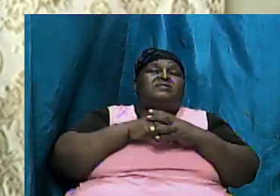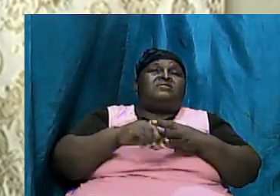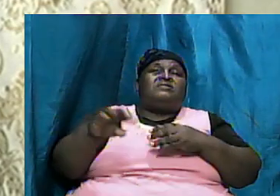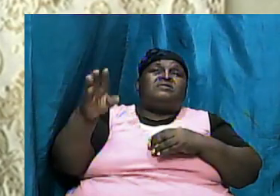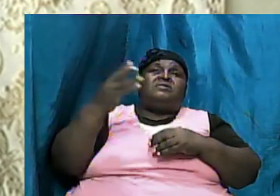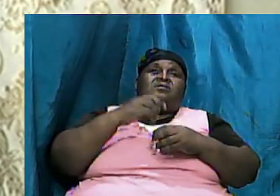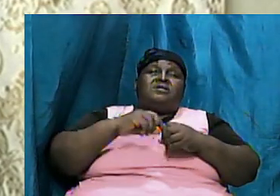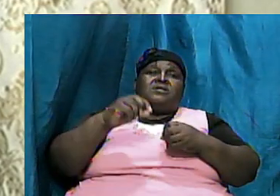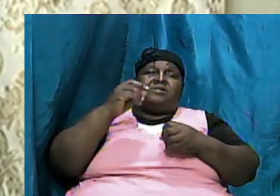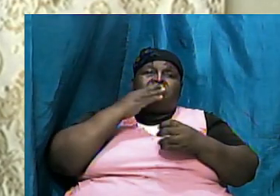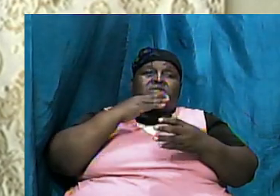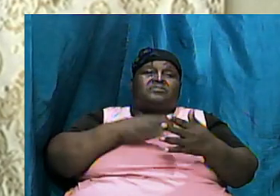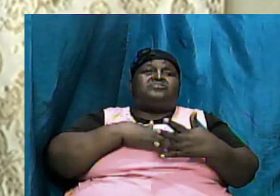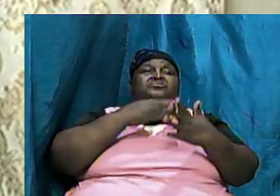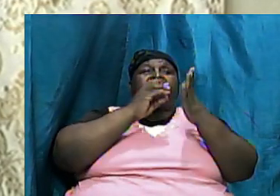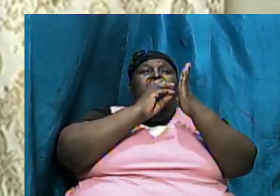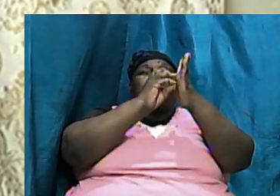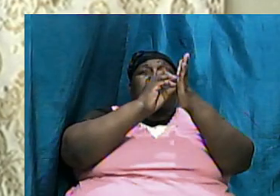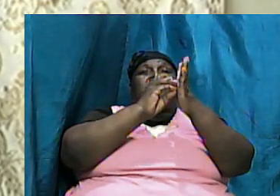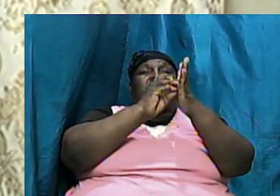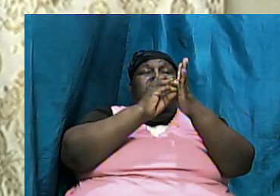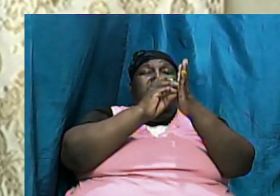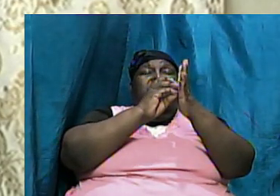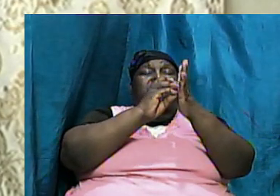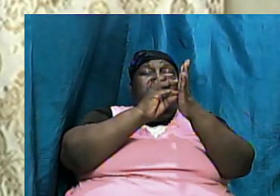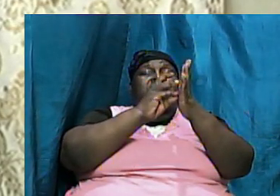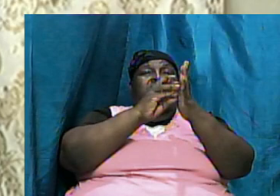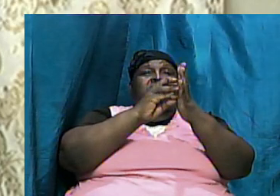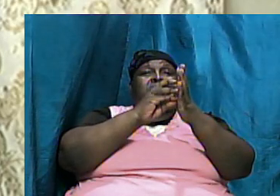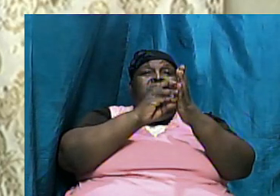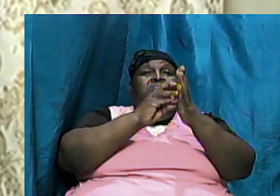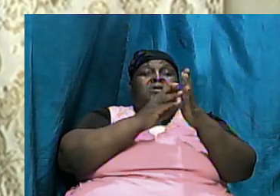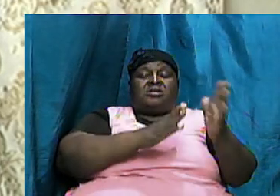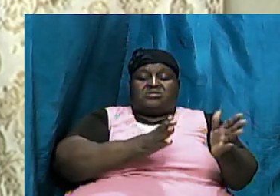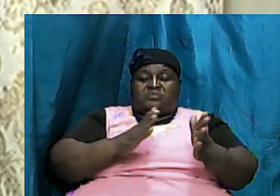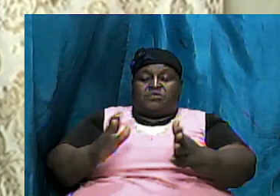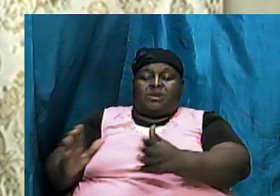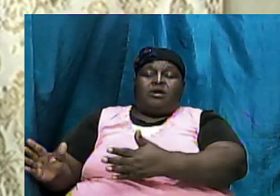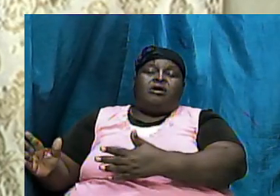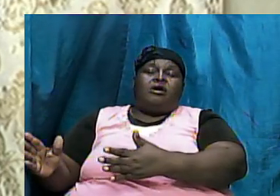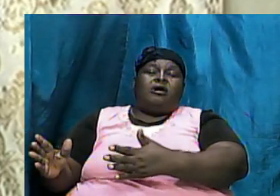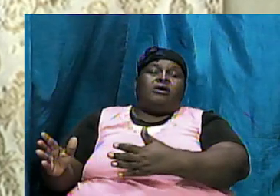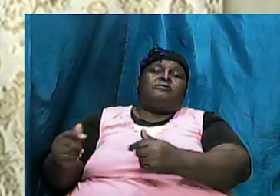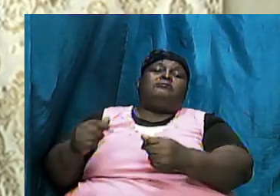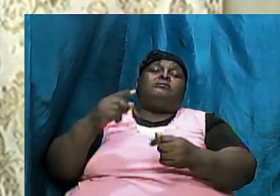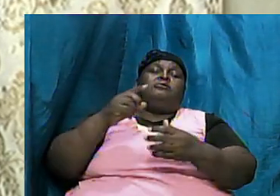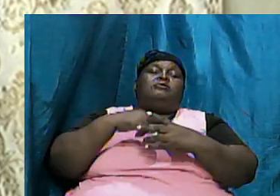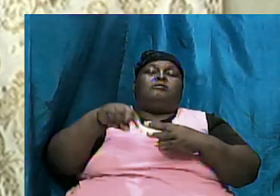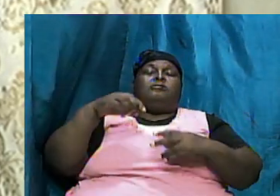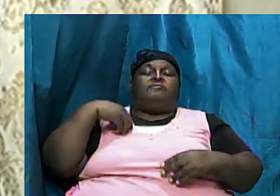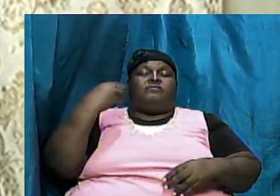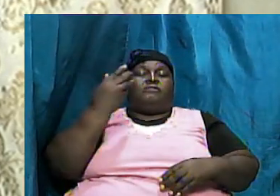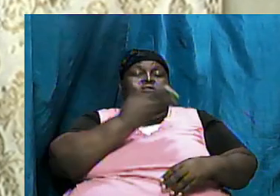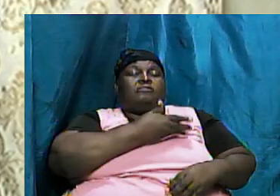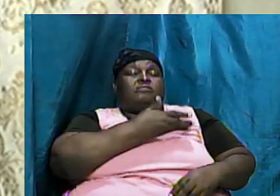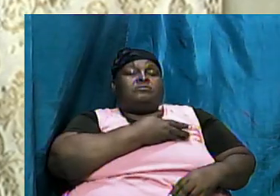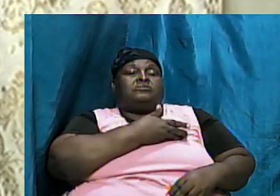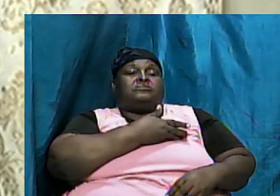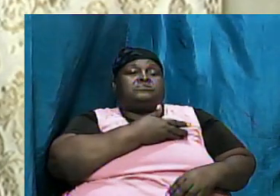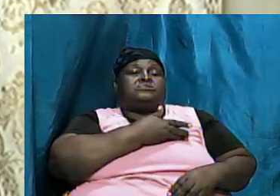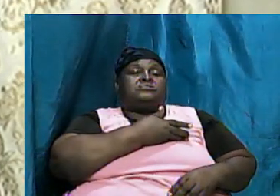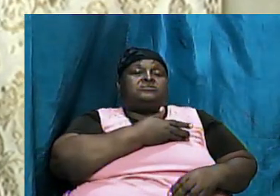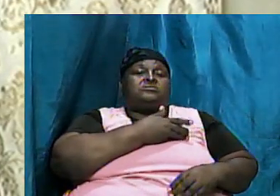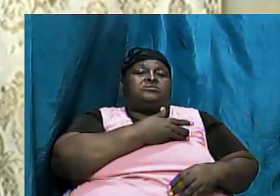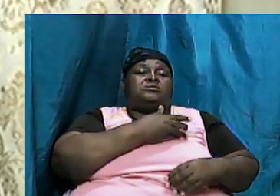can and will impact us in a positive and powerful way and allow us to champion